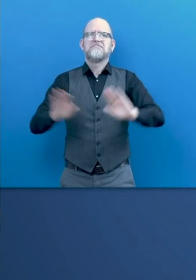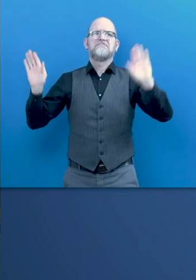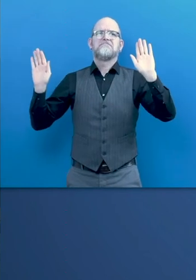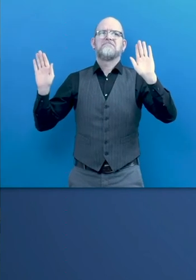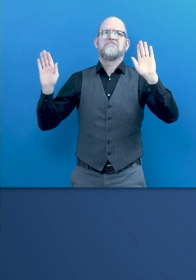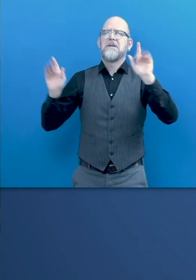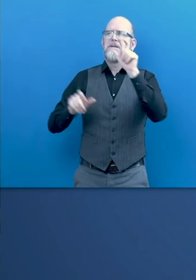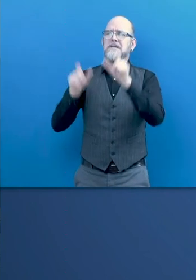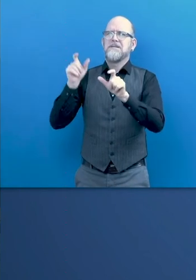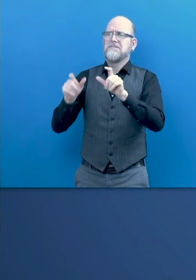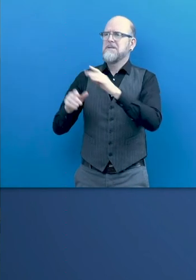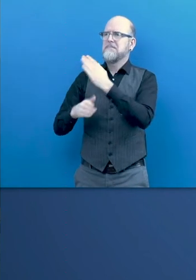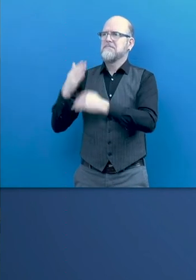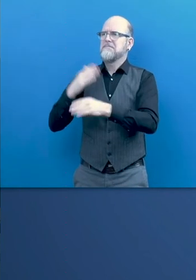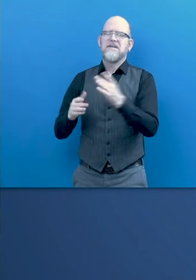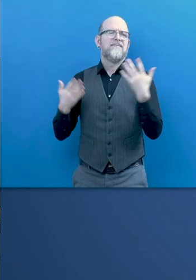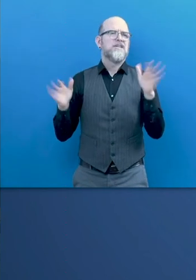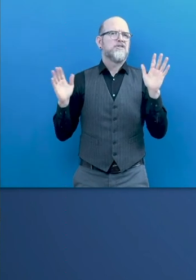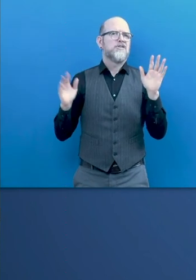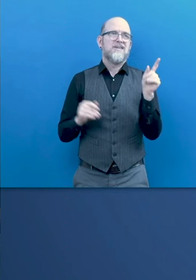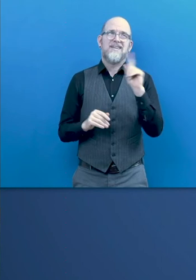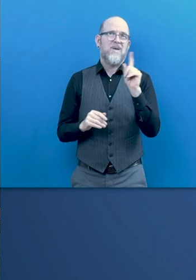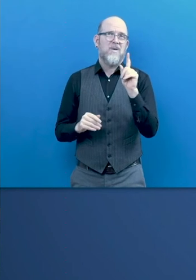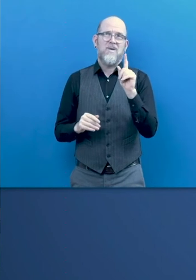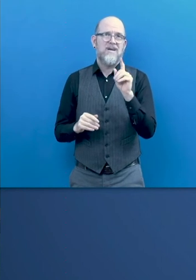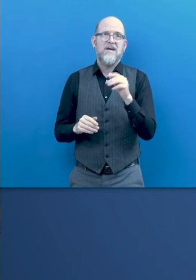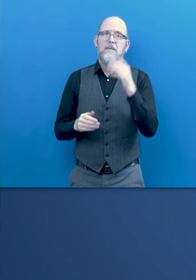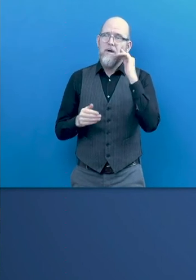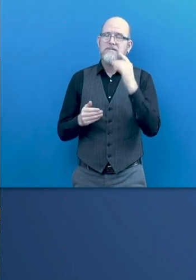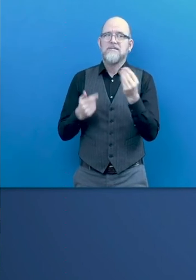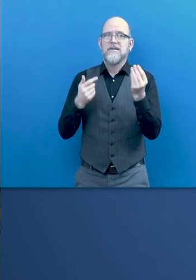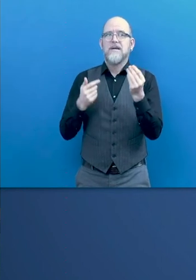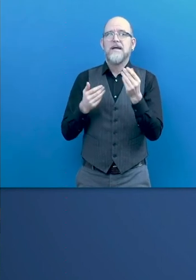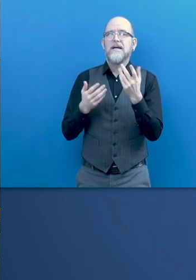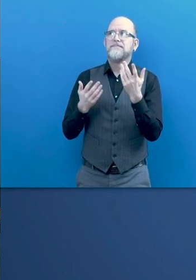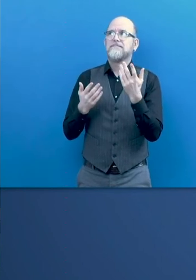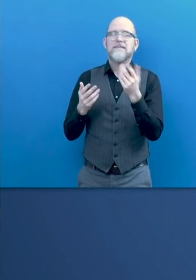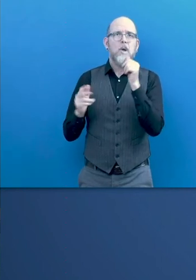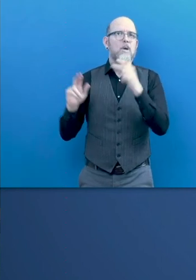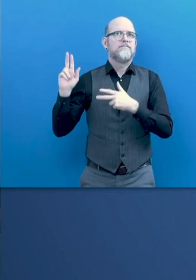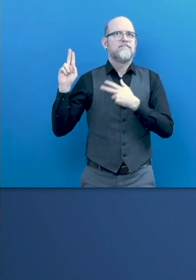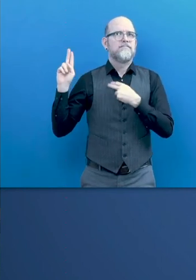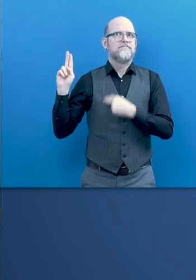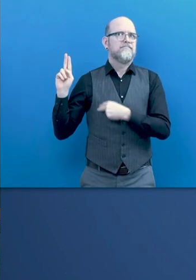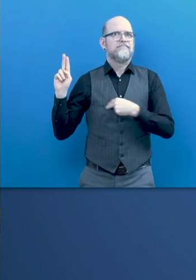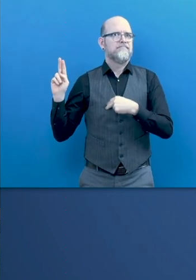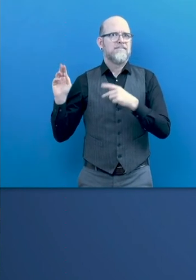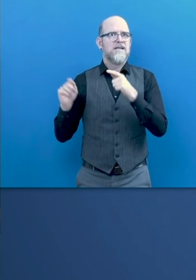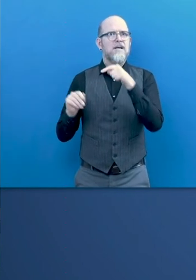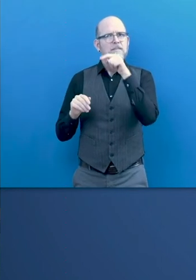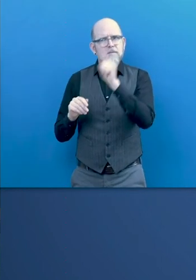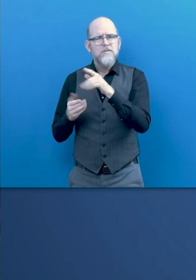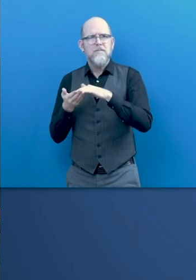you provide accessible technology, everything is done. And this is not the truth. The truth is that you need to take into account other different